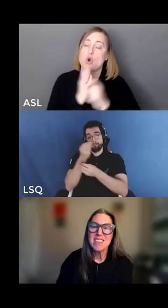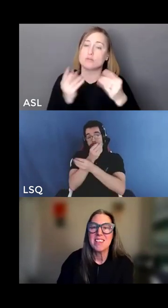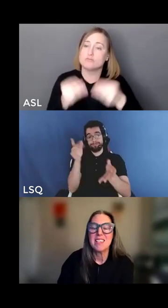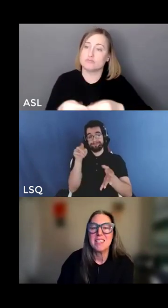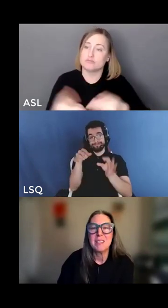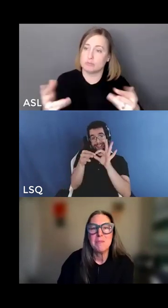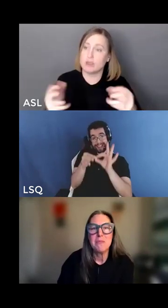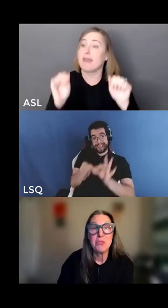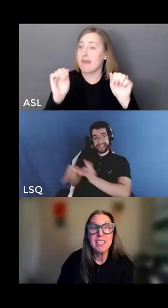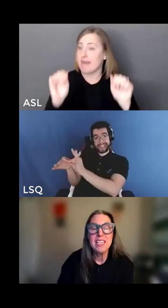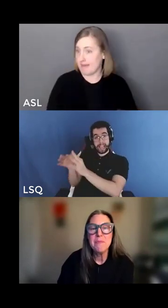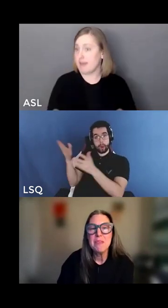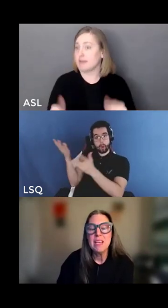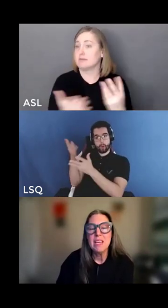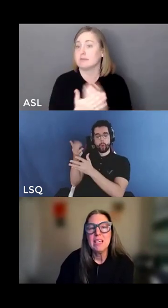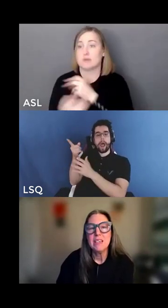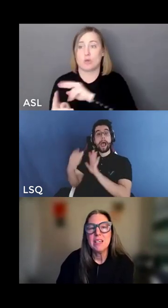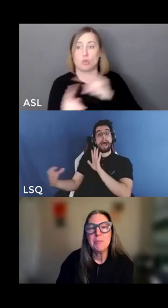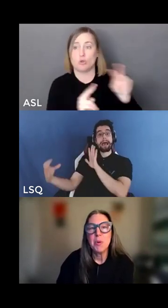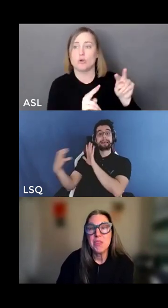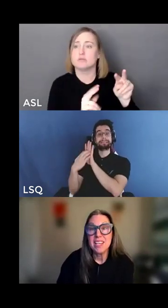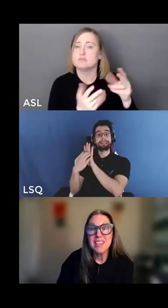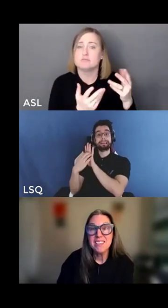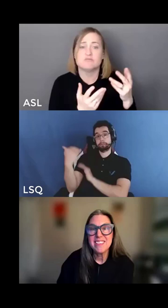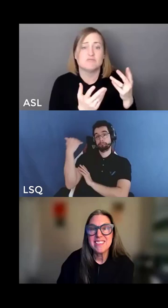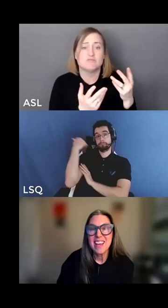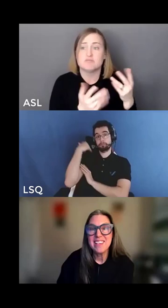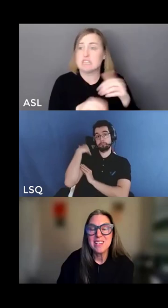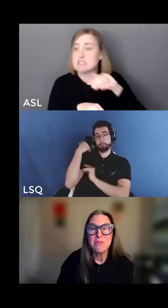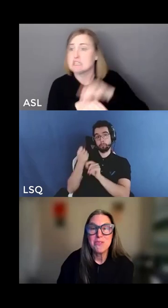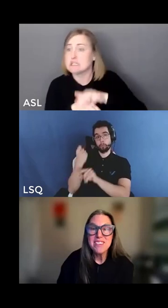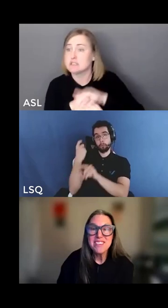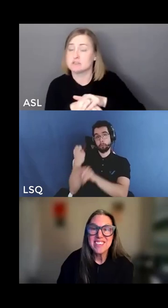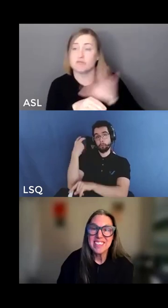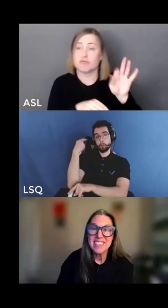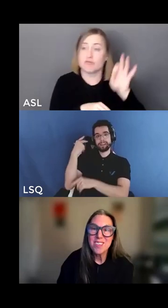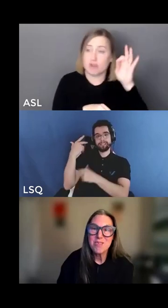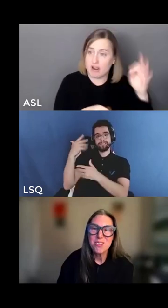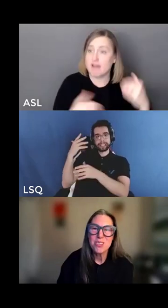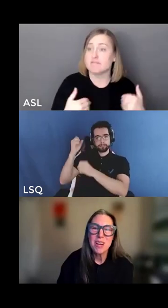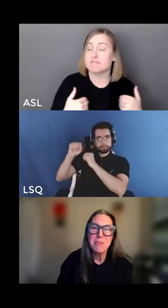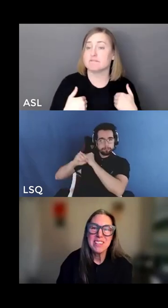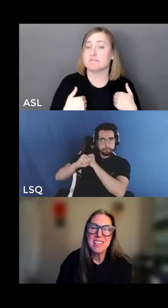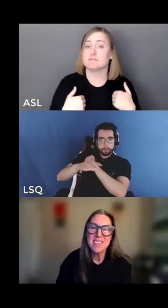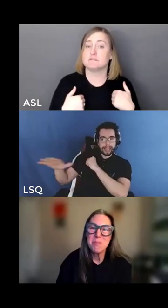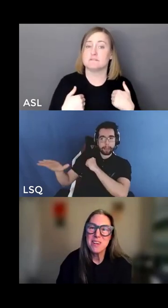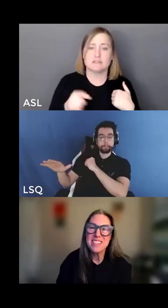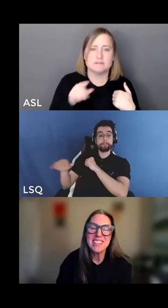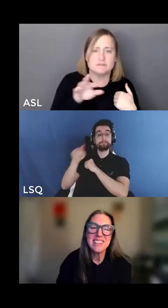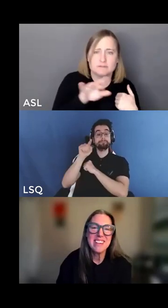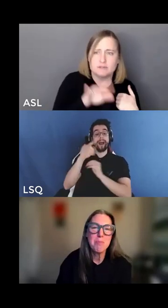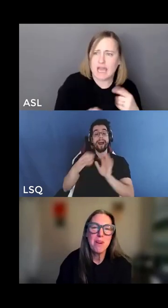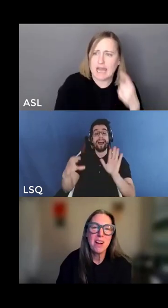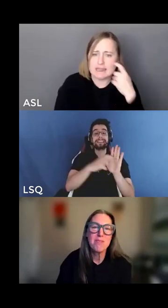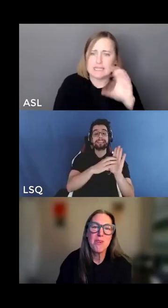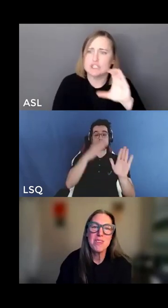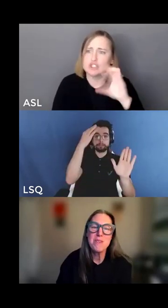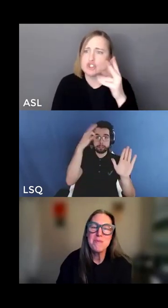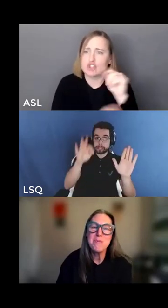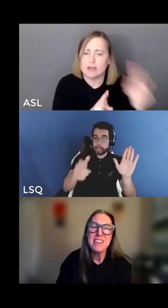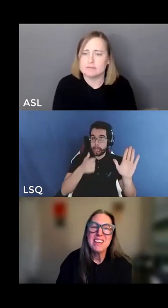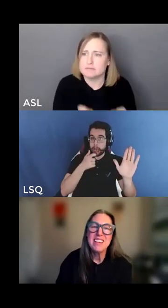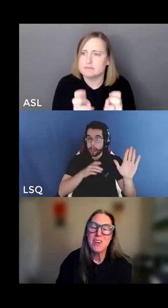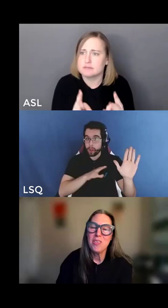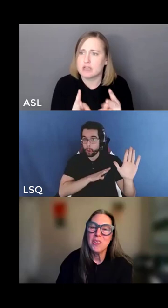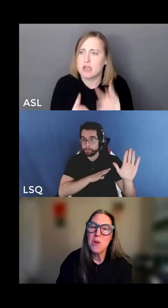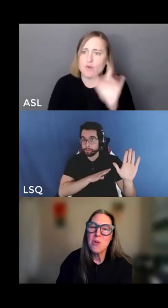access freely both in english and in french the links will show up at some point in the chat box for